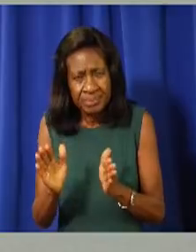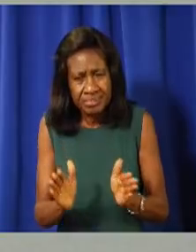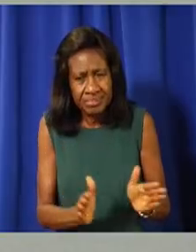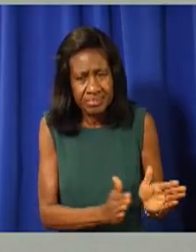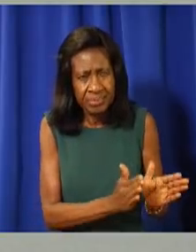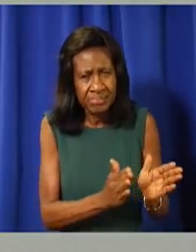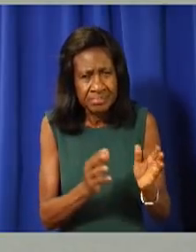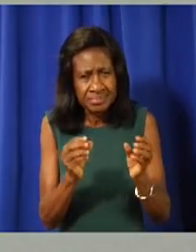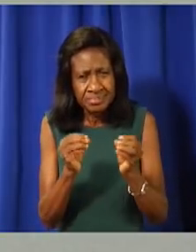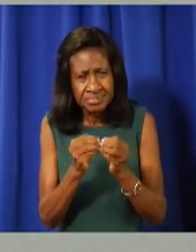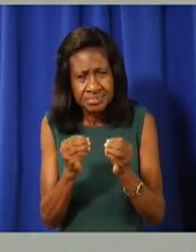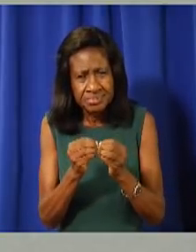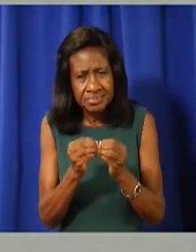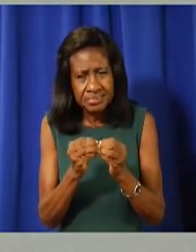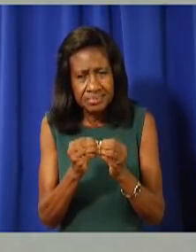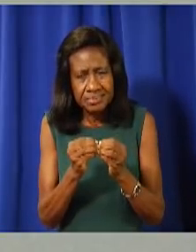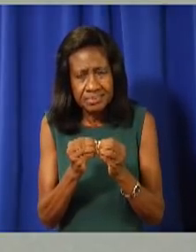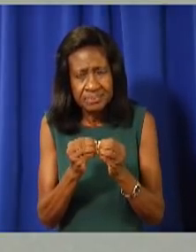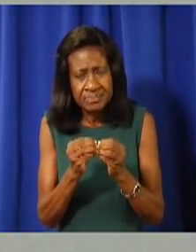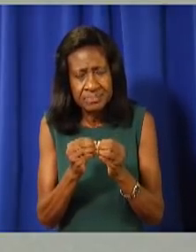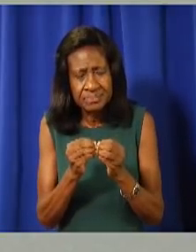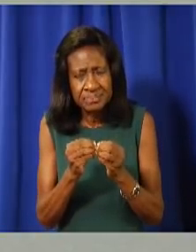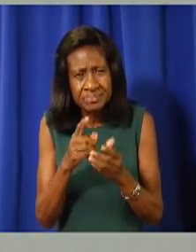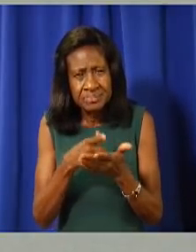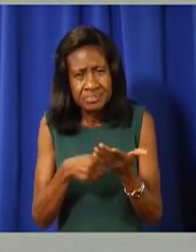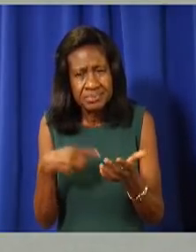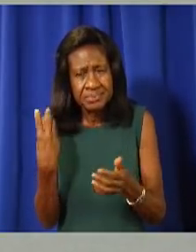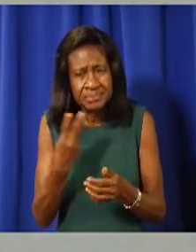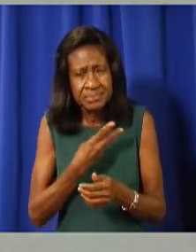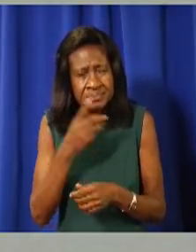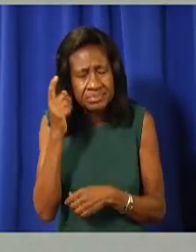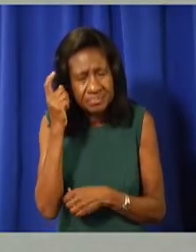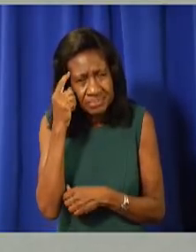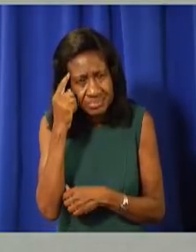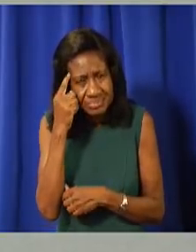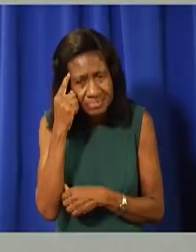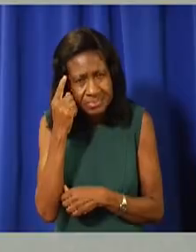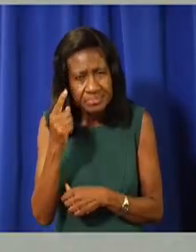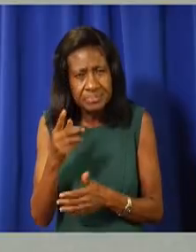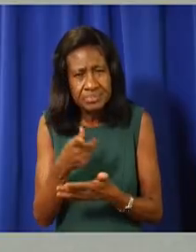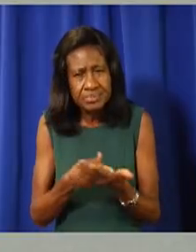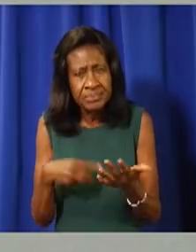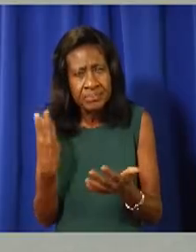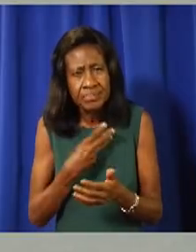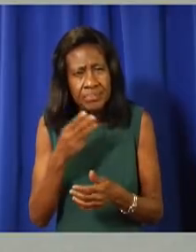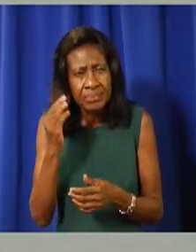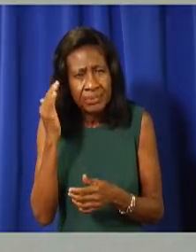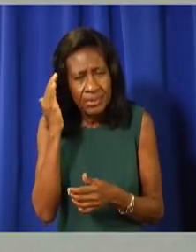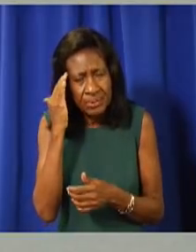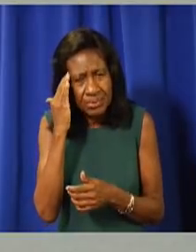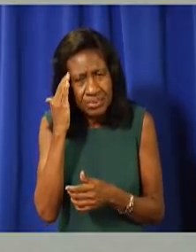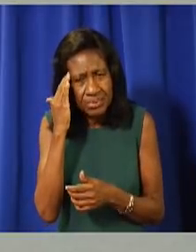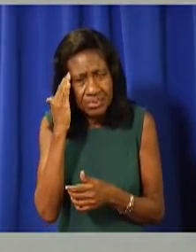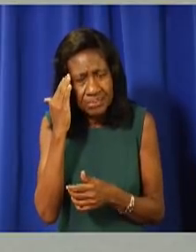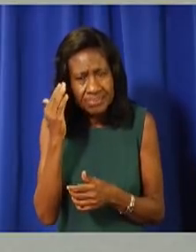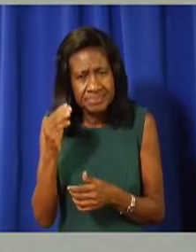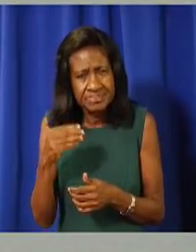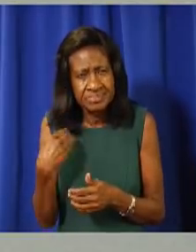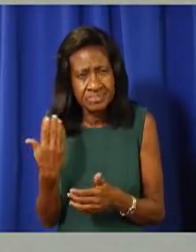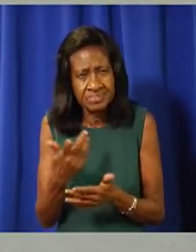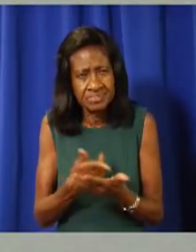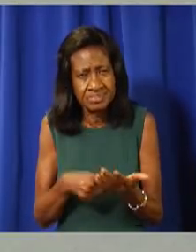that means all of the things that you might, that you have indicated as examples, um, and perhaps others that you haven't, um, thought of,